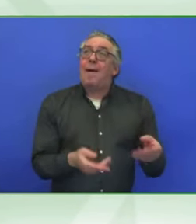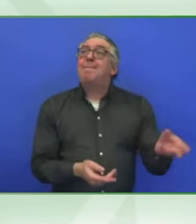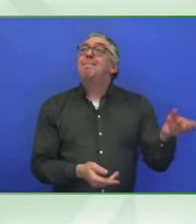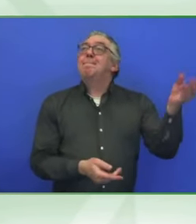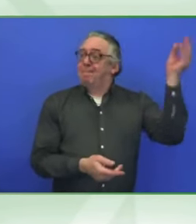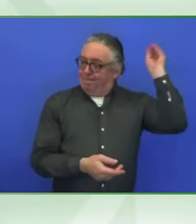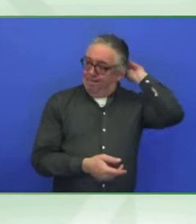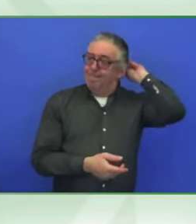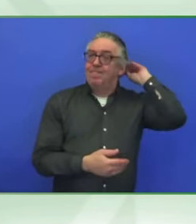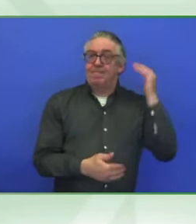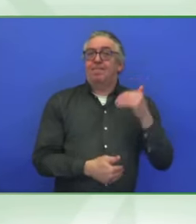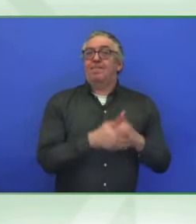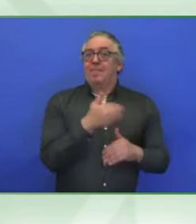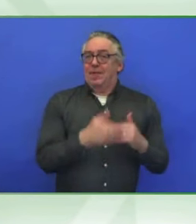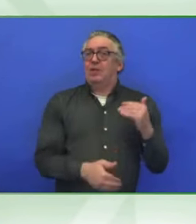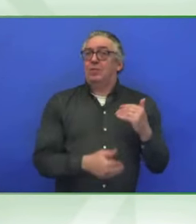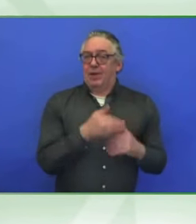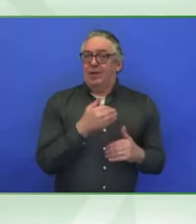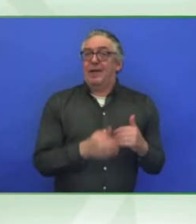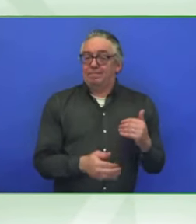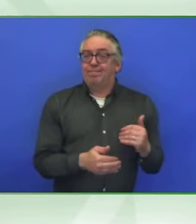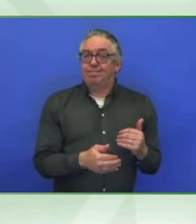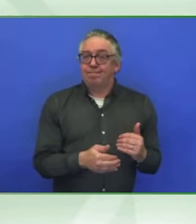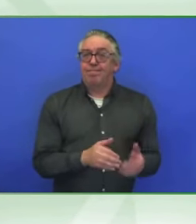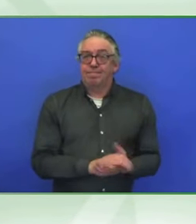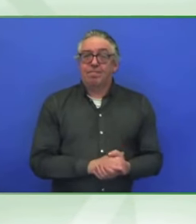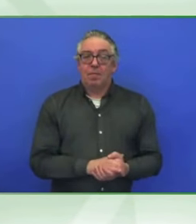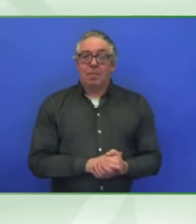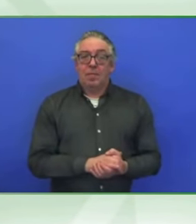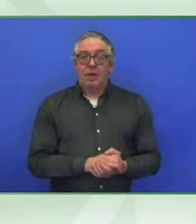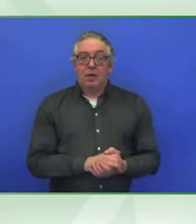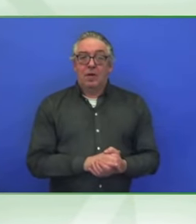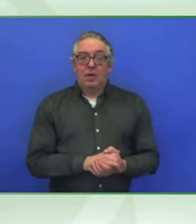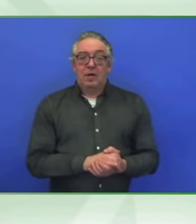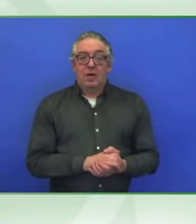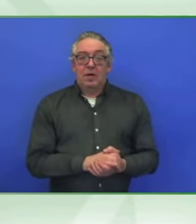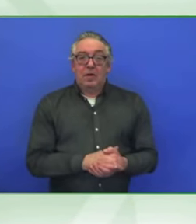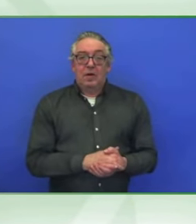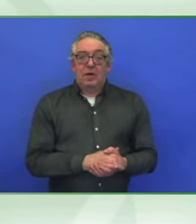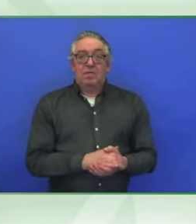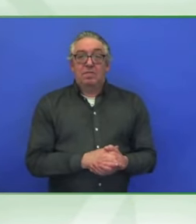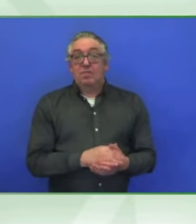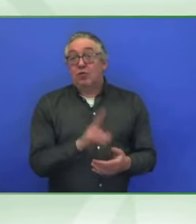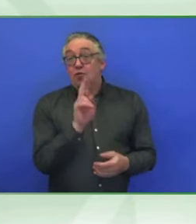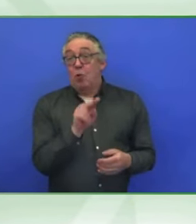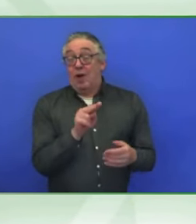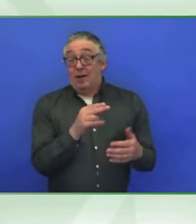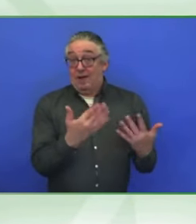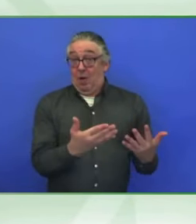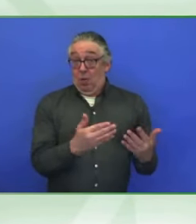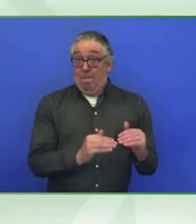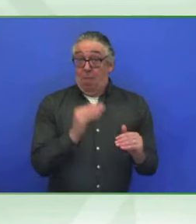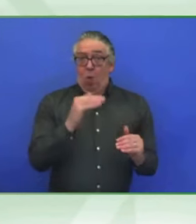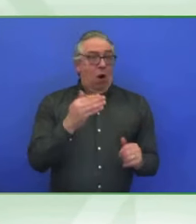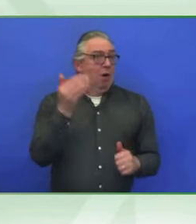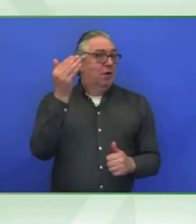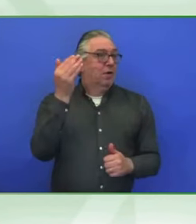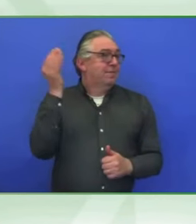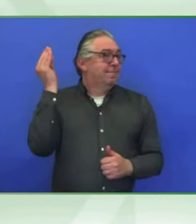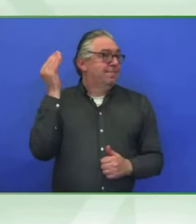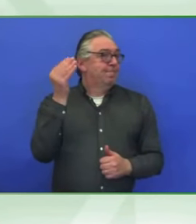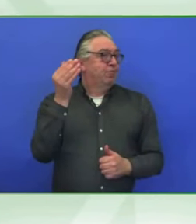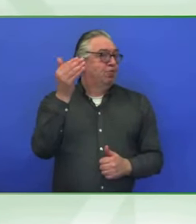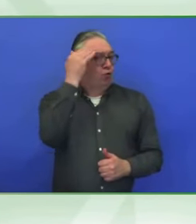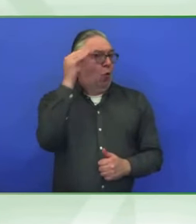problems and the barriers of persons with disabilities. And, uh, but the question, the problem is that the,